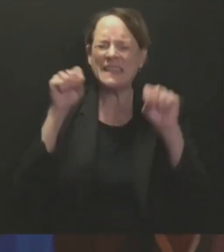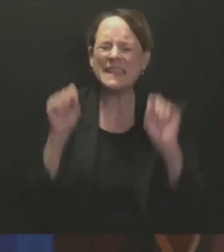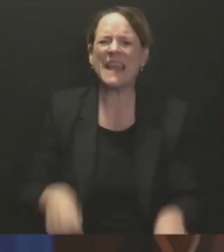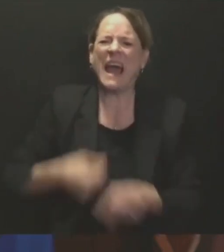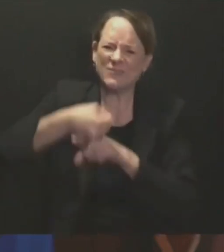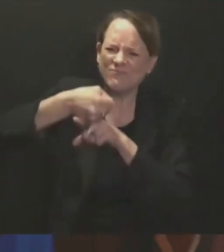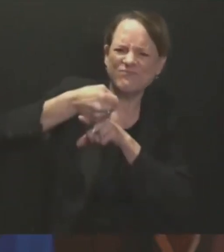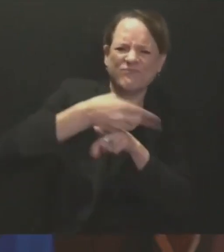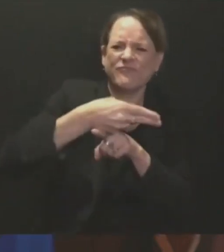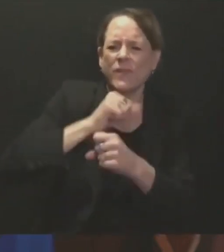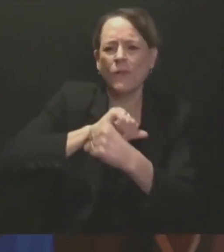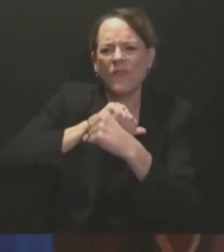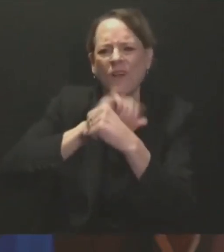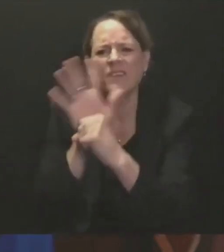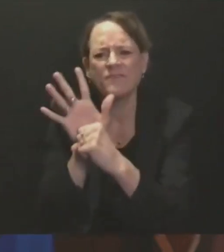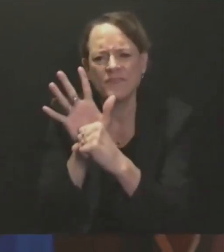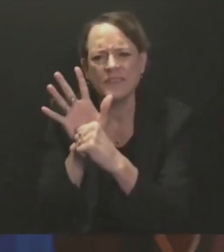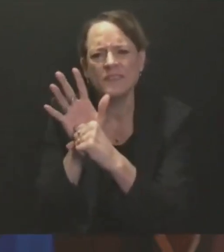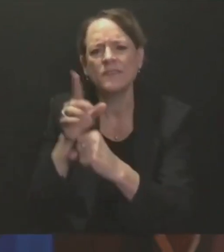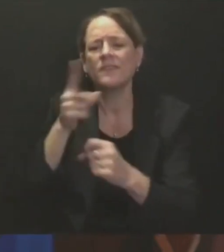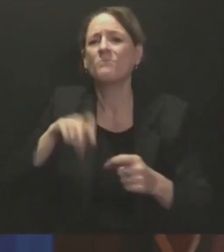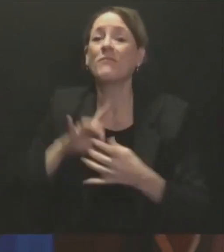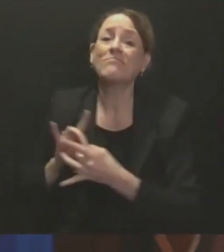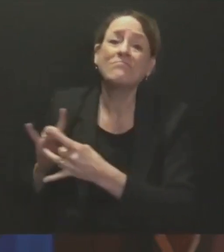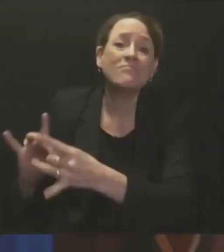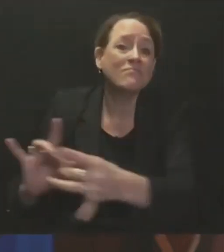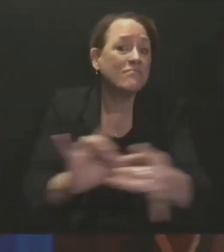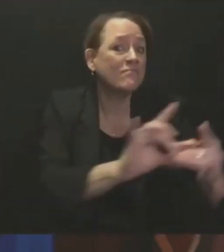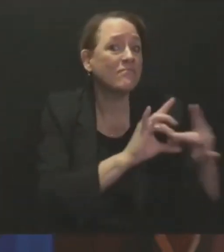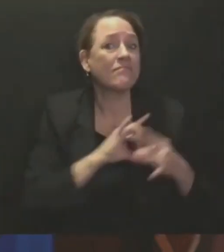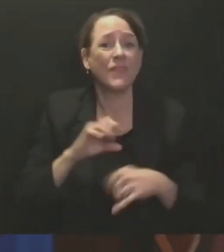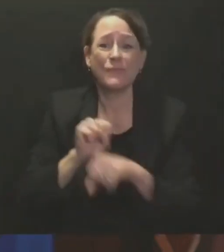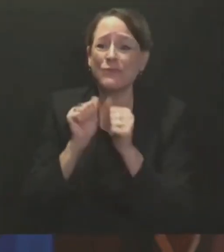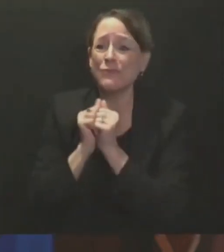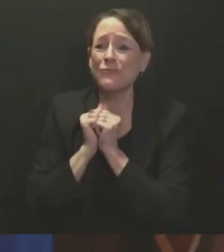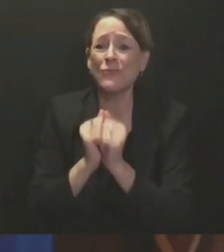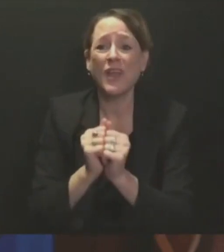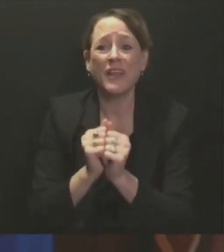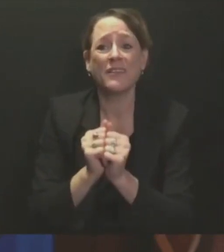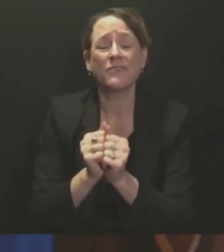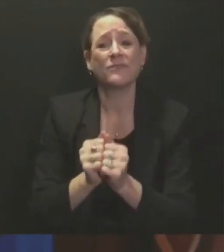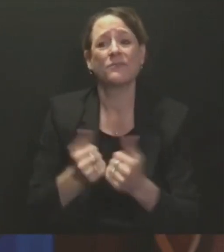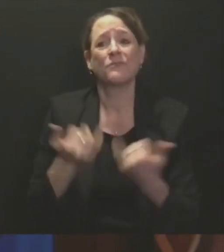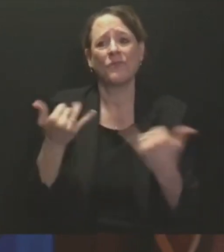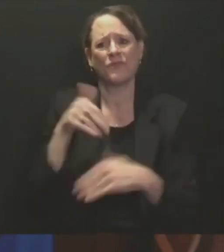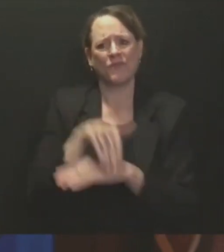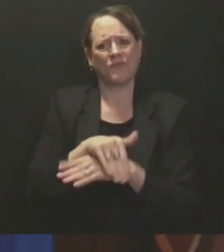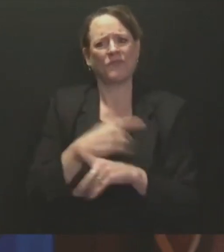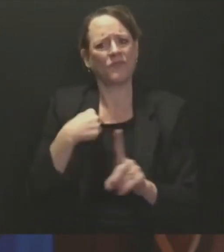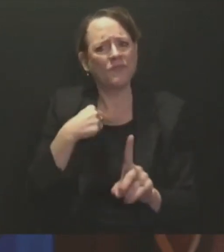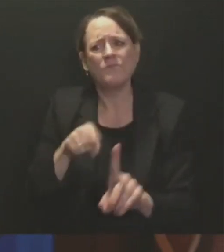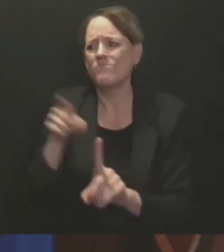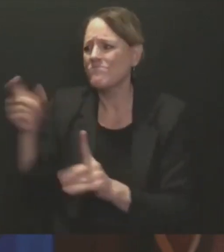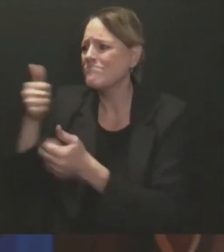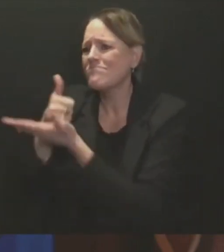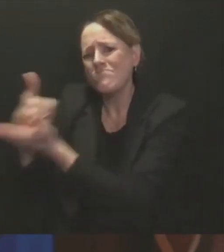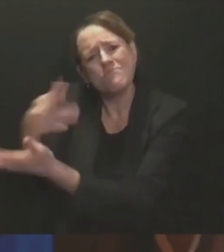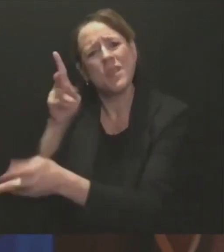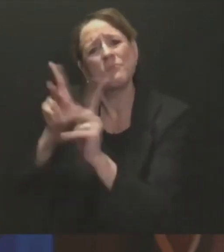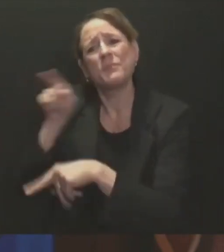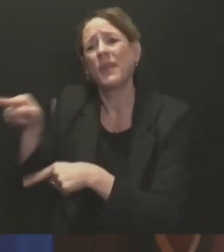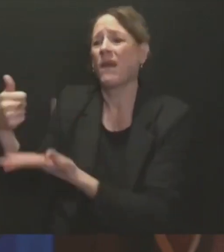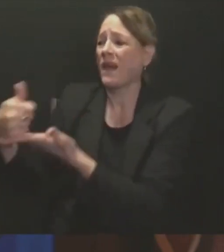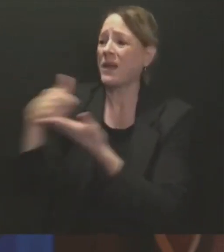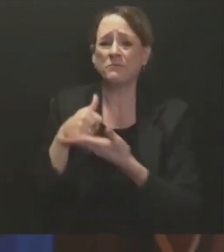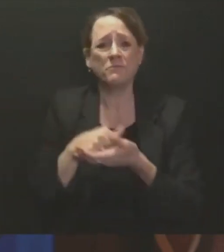So tonight, we must also offer our neighbors the promise of a better tomorrow, a promise that each of us must